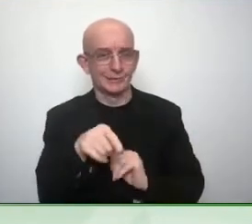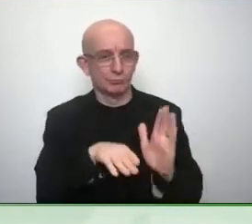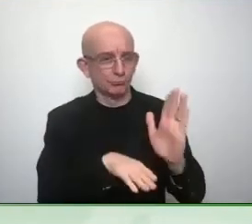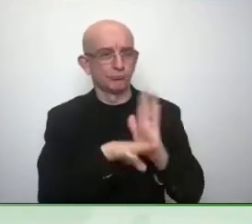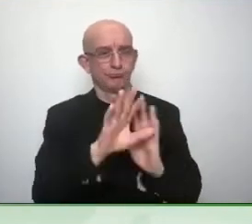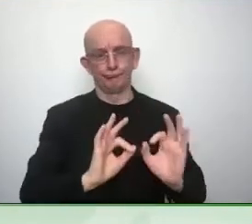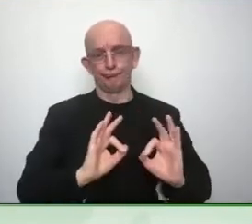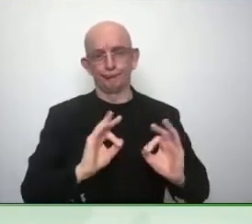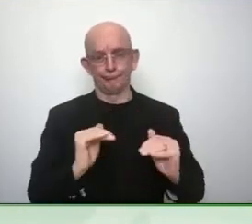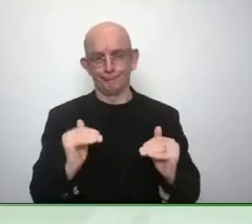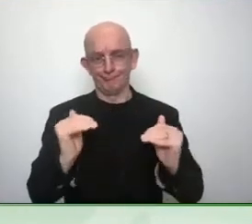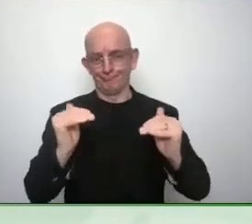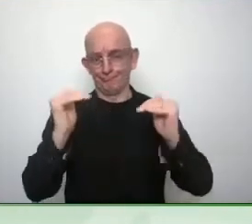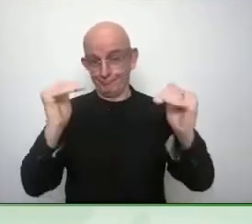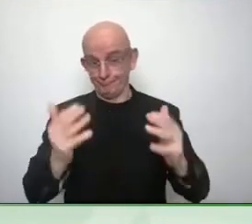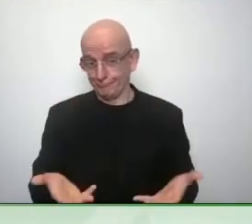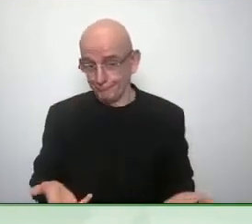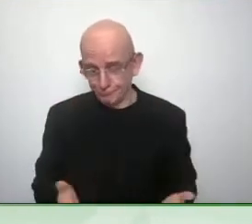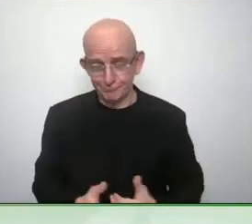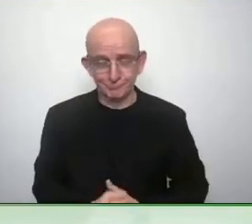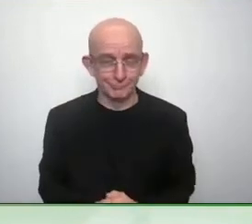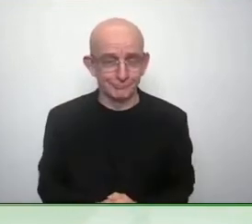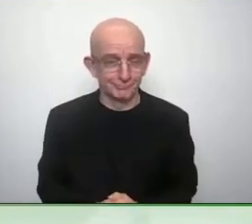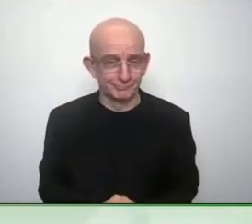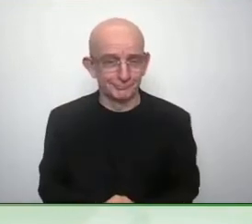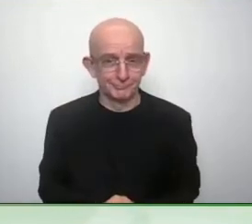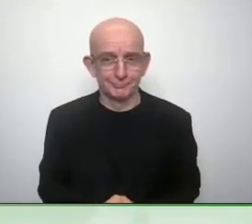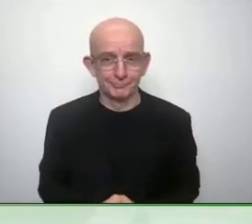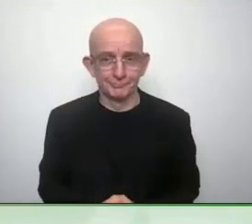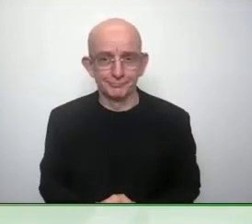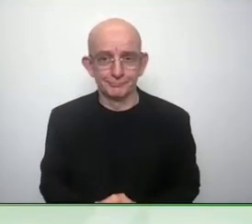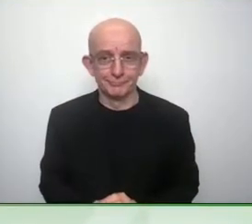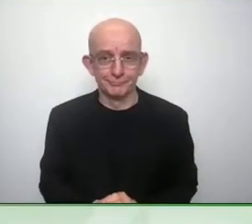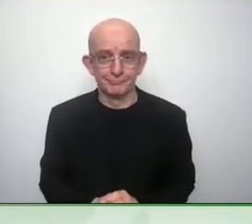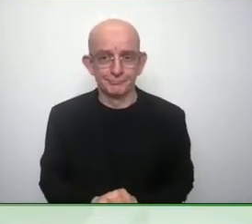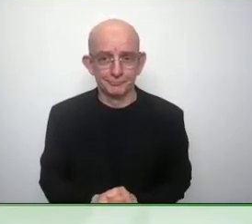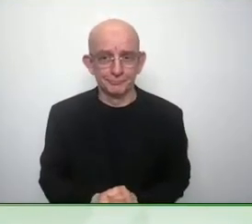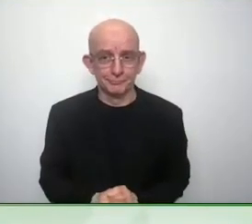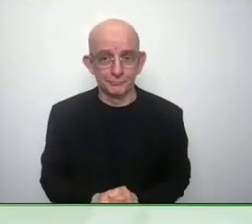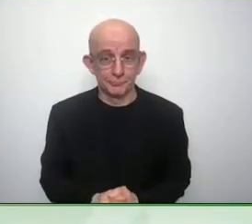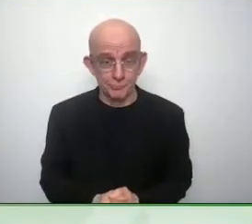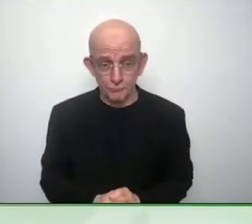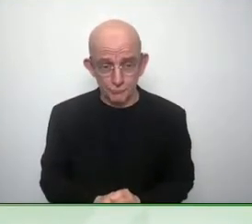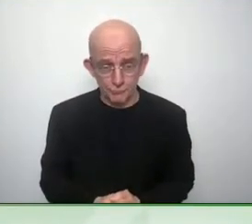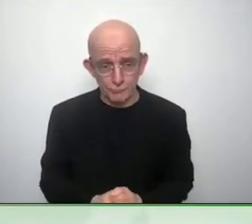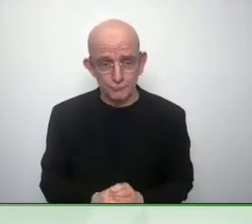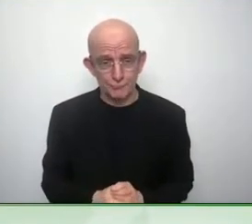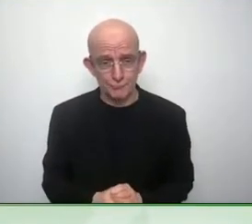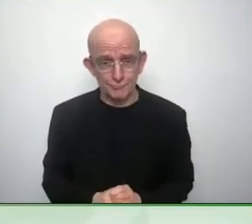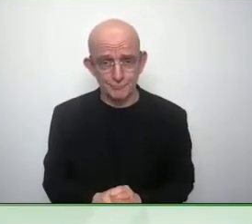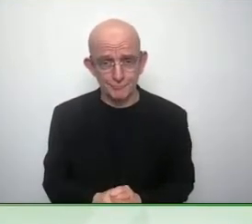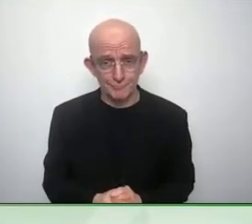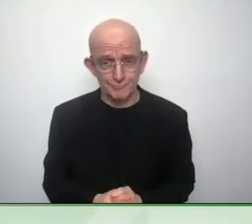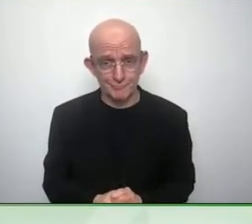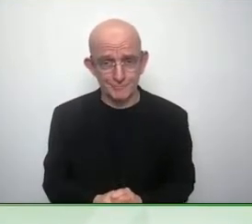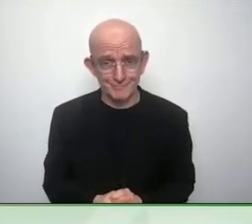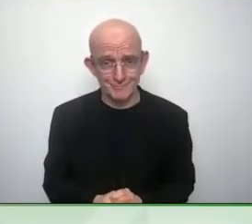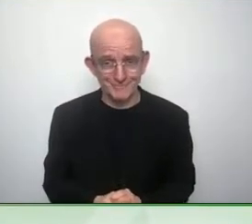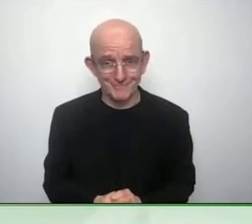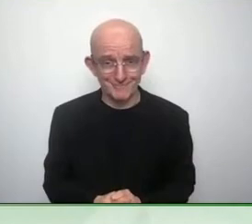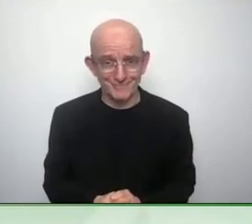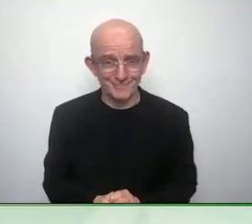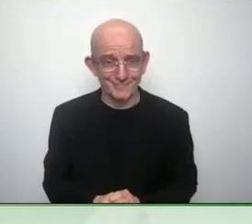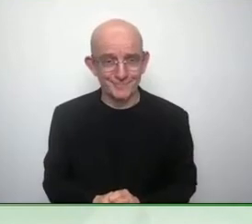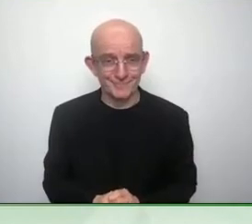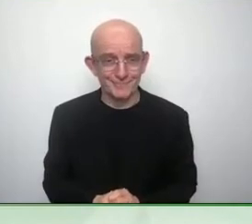four out of the five CEOs and the valuable 500 who have a disability are still not disclosing and yet the younger generation have pride